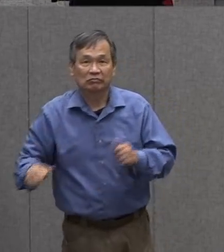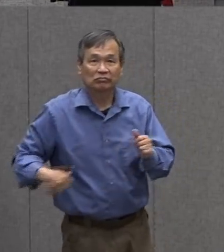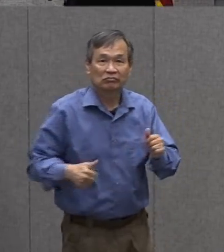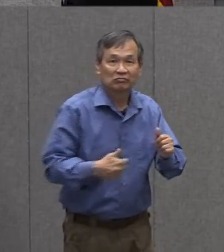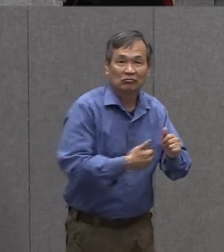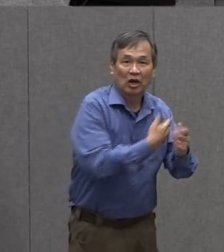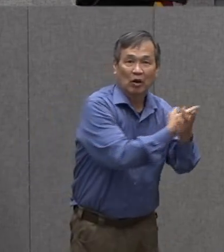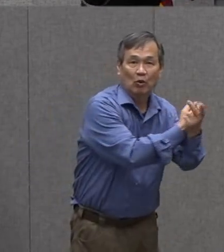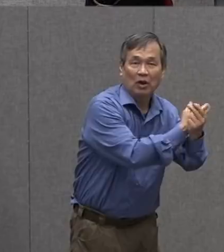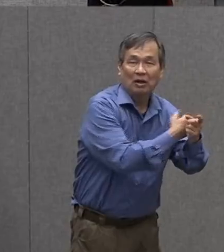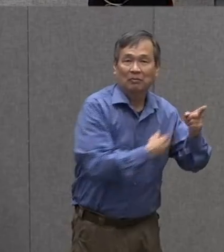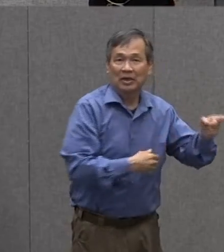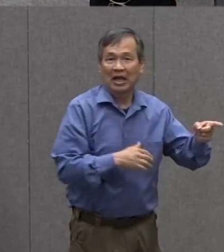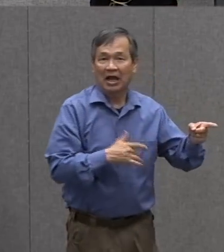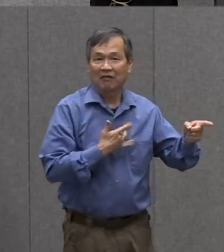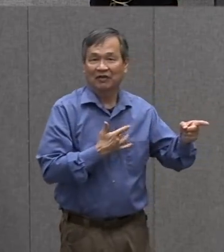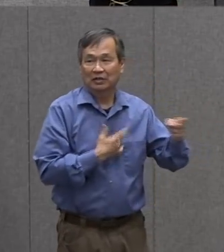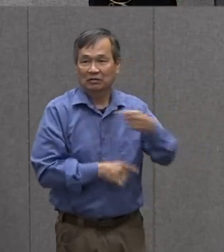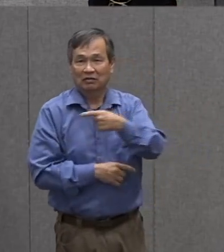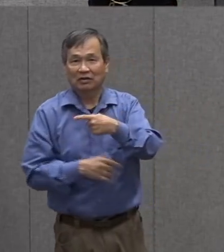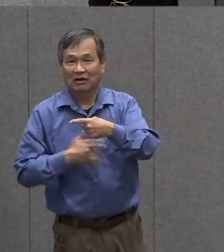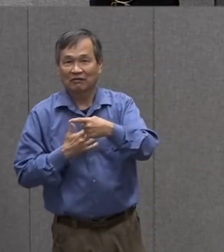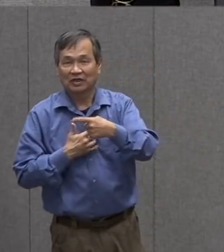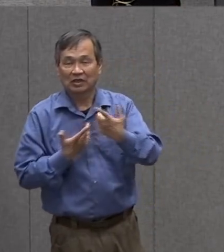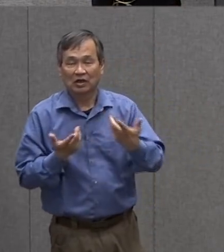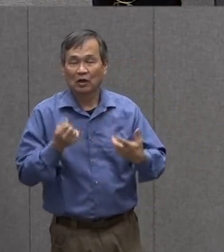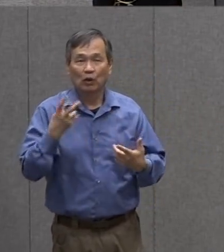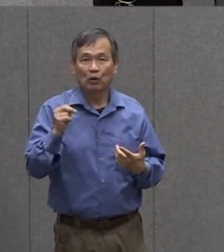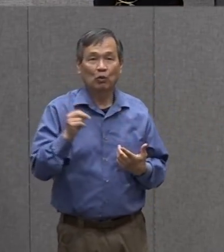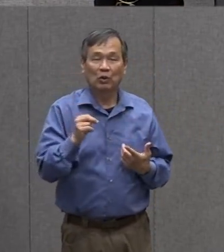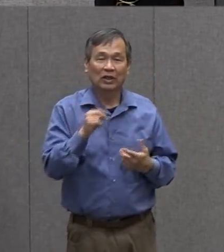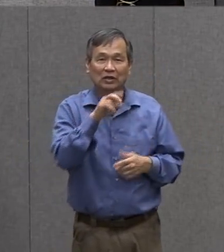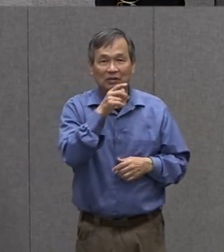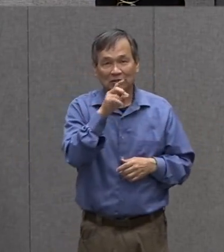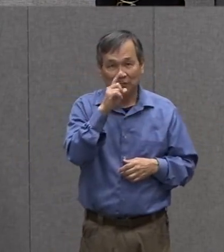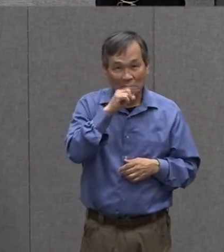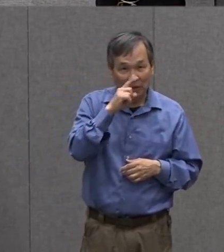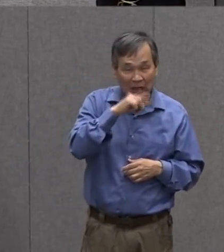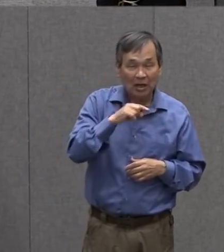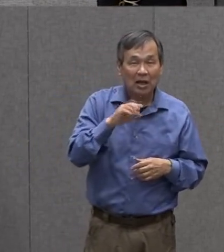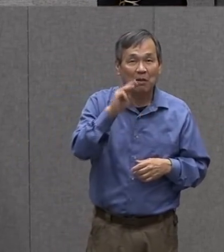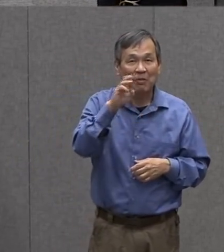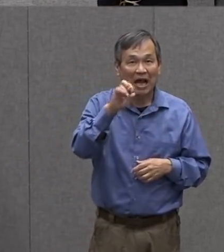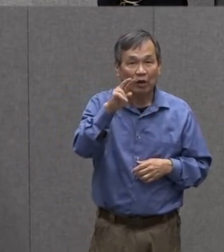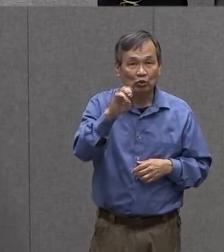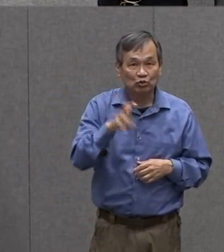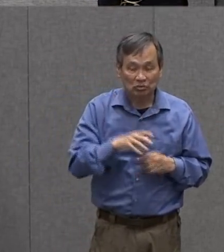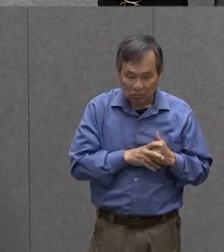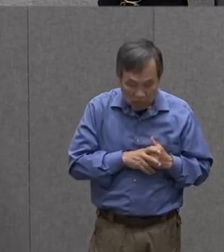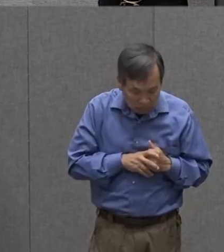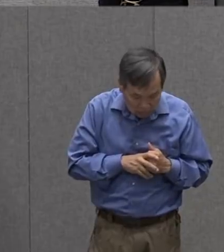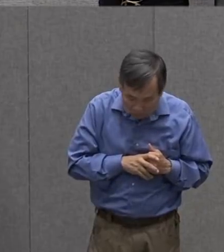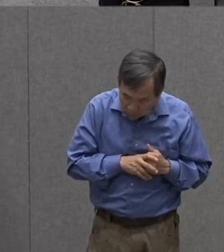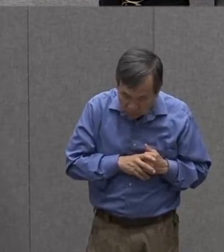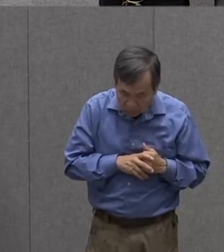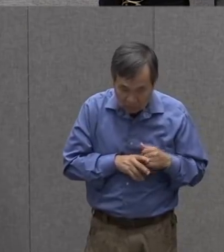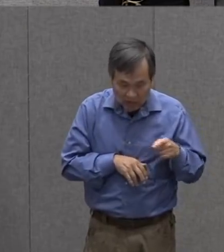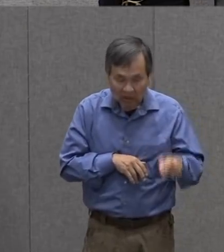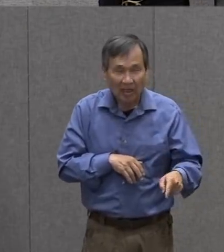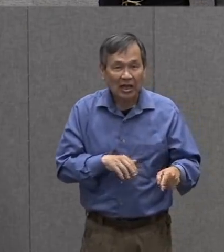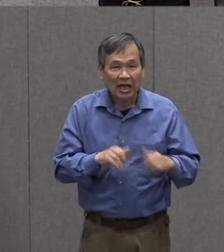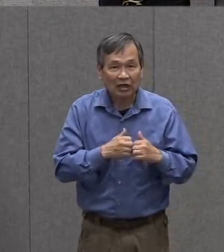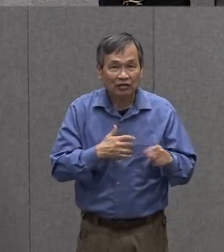when the hawk is chasing the mouse how did the mouse feel when i see a spider come across my